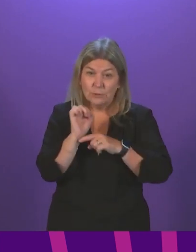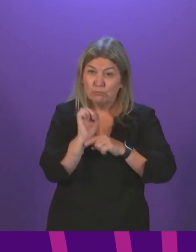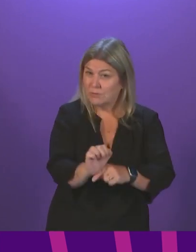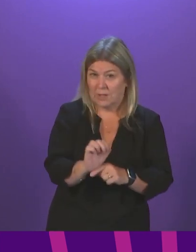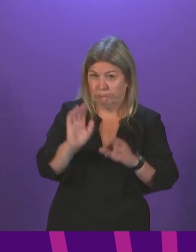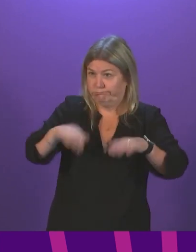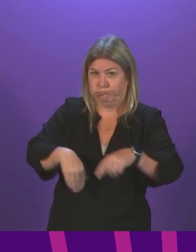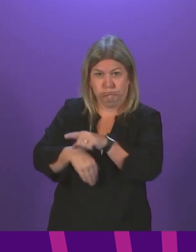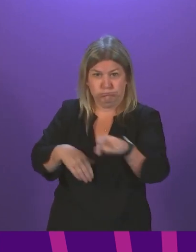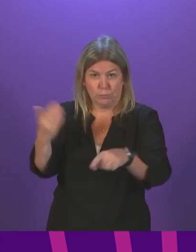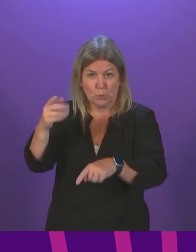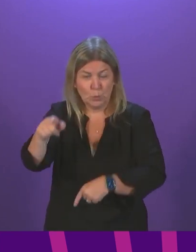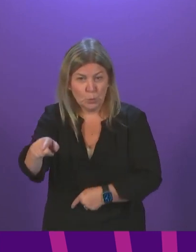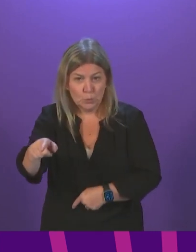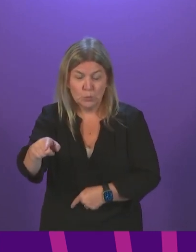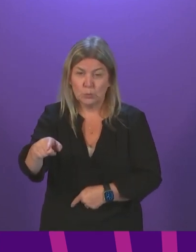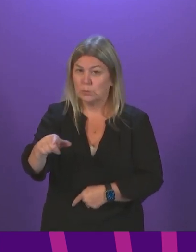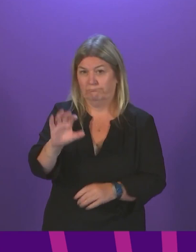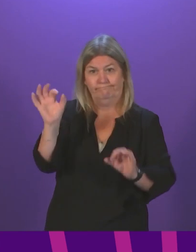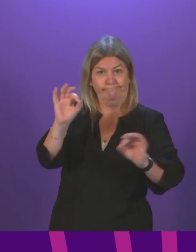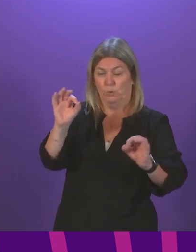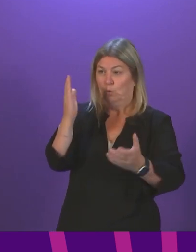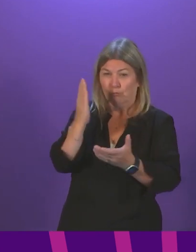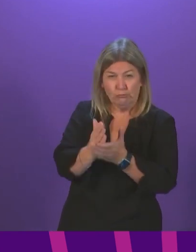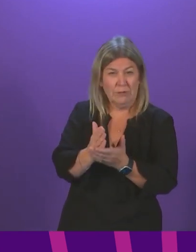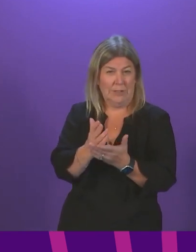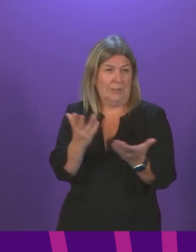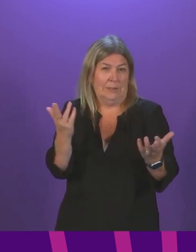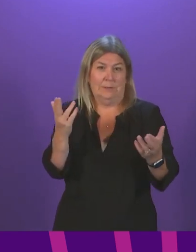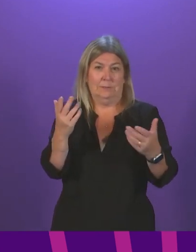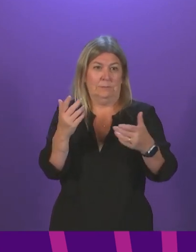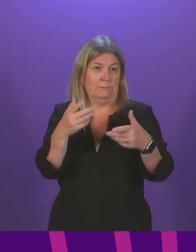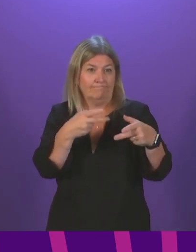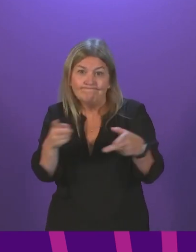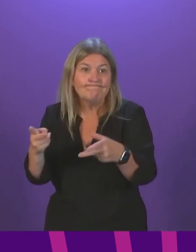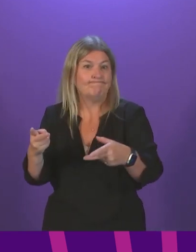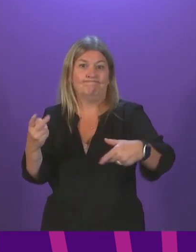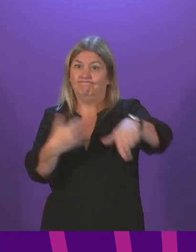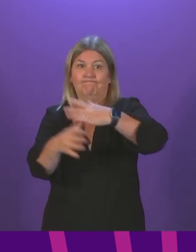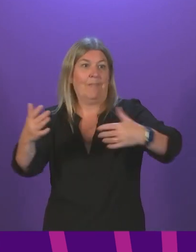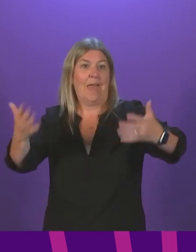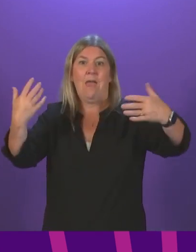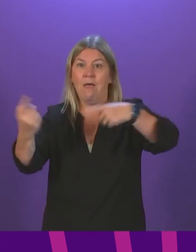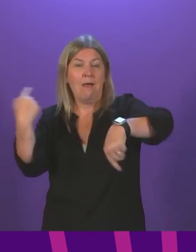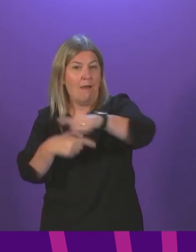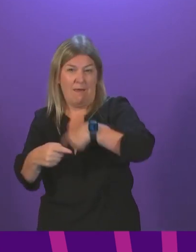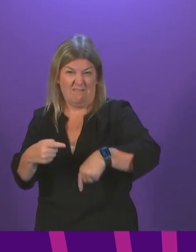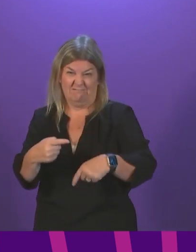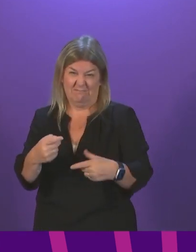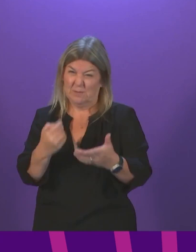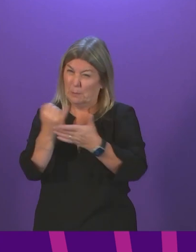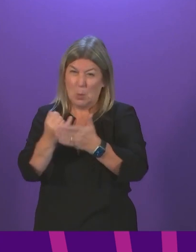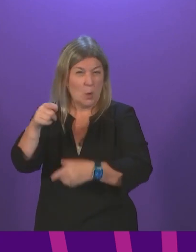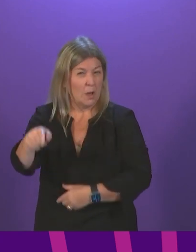schools and no tangible action yet taken on ventilation in classrooms, testing is one of the only tools of defence the Government has made available